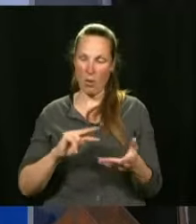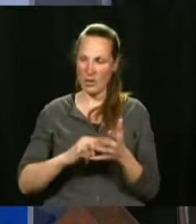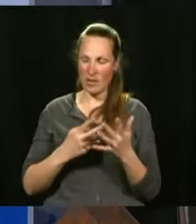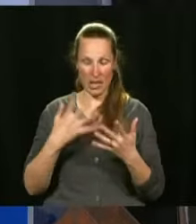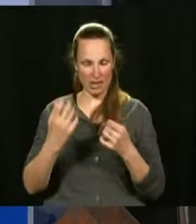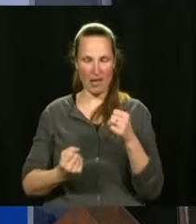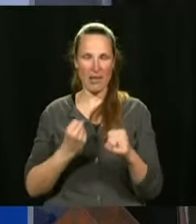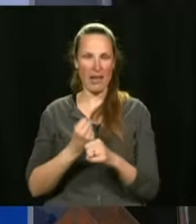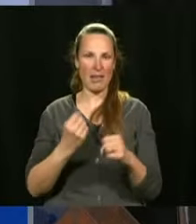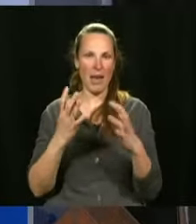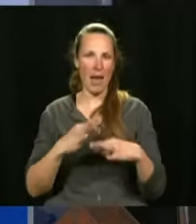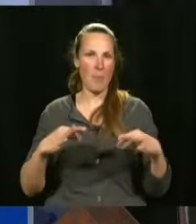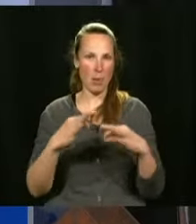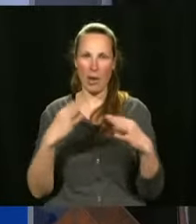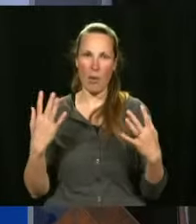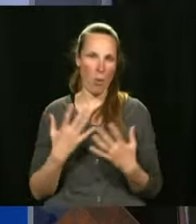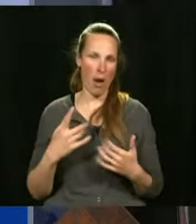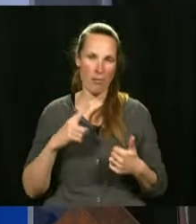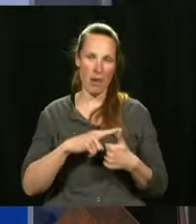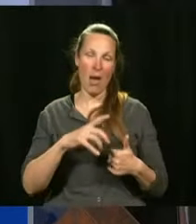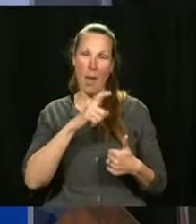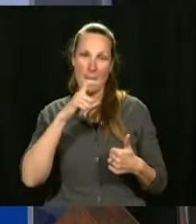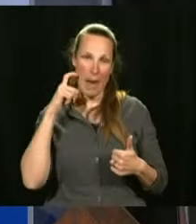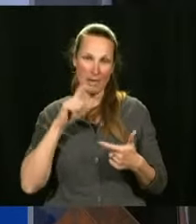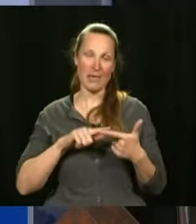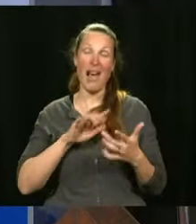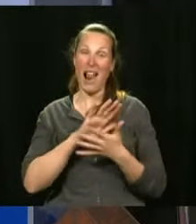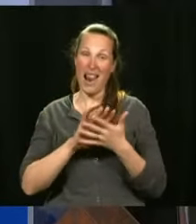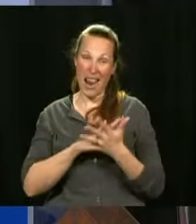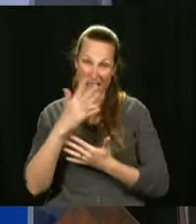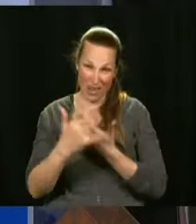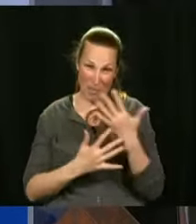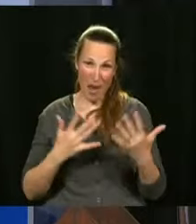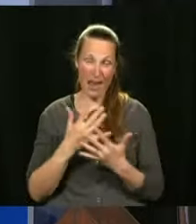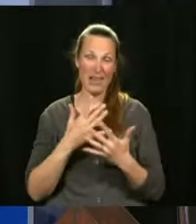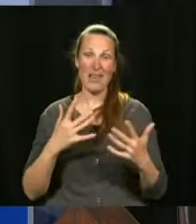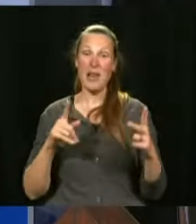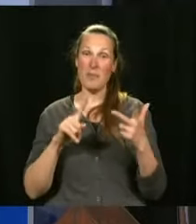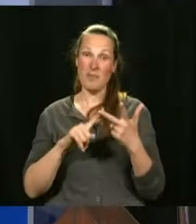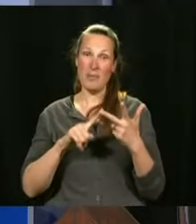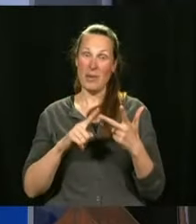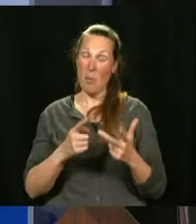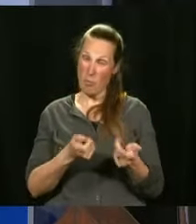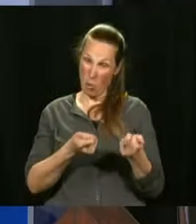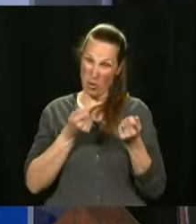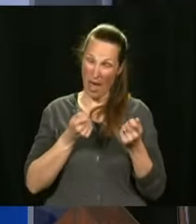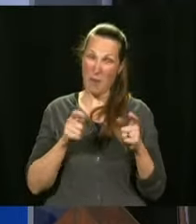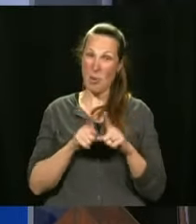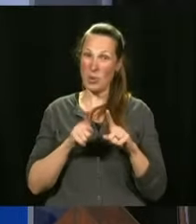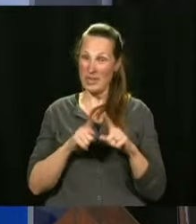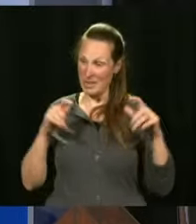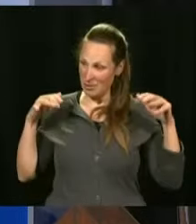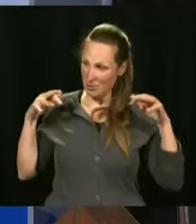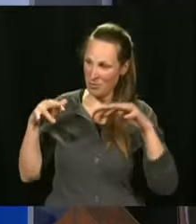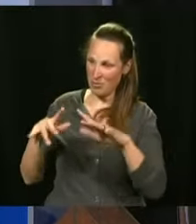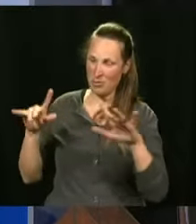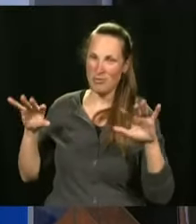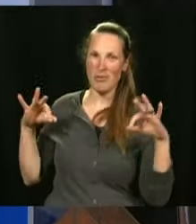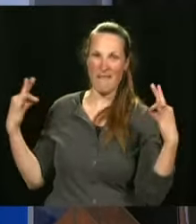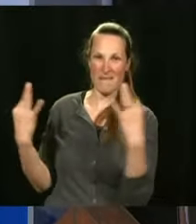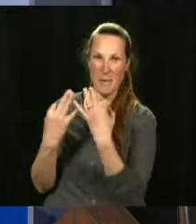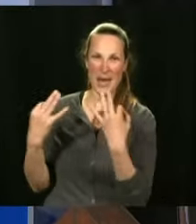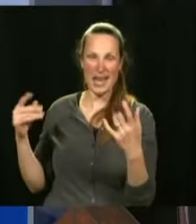distancing wear your mask wash your hands and avoid gatherings that are not necessary because